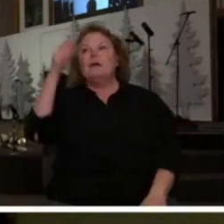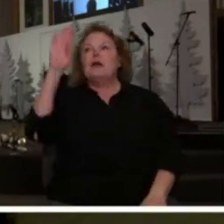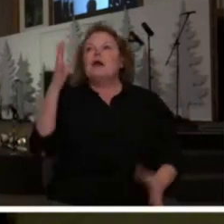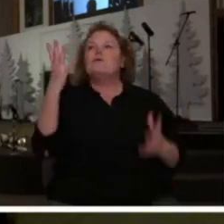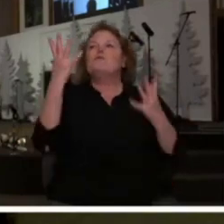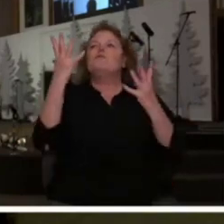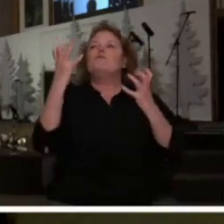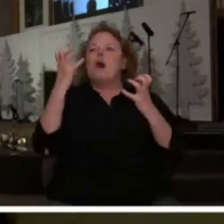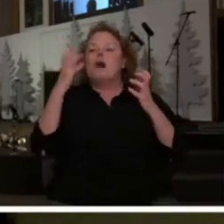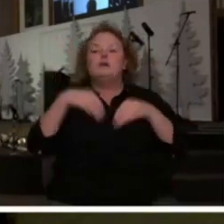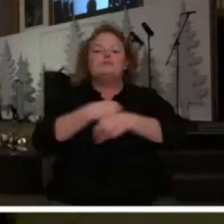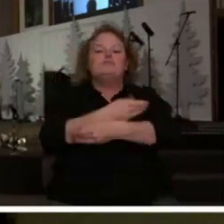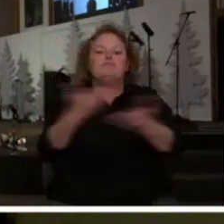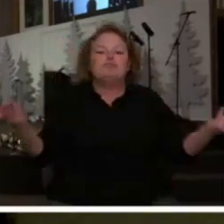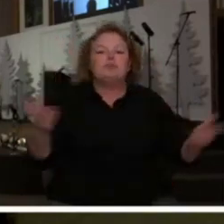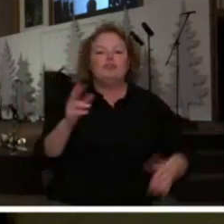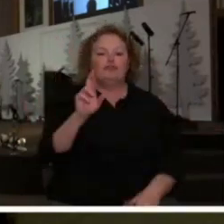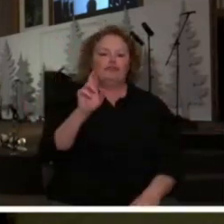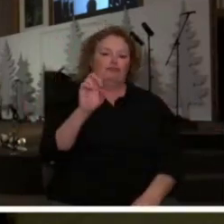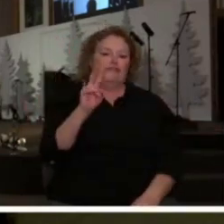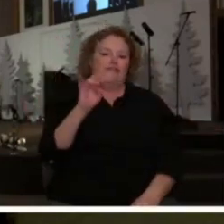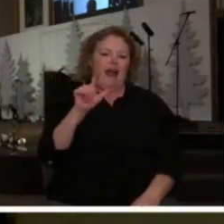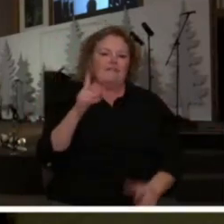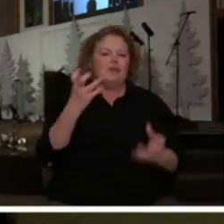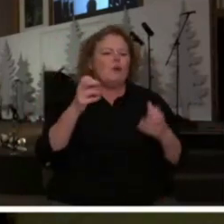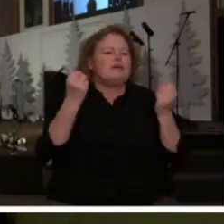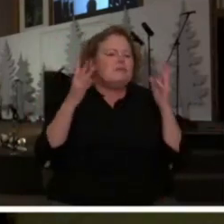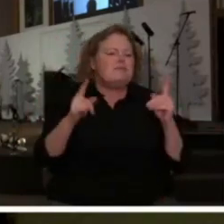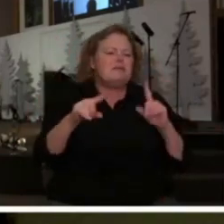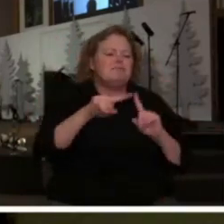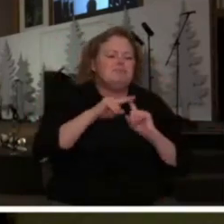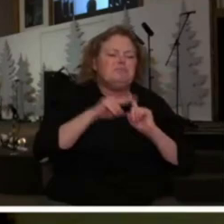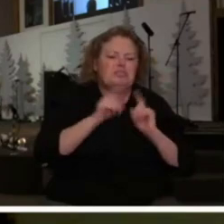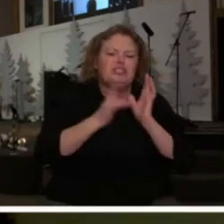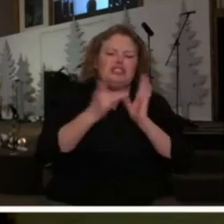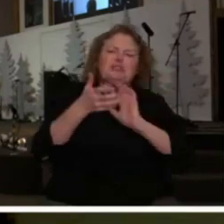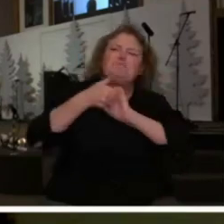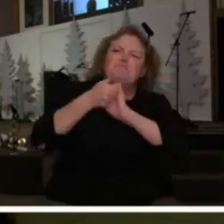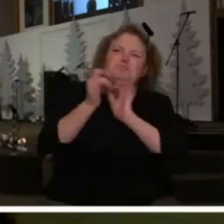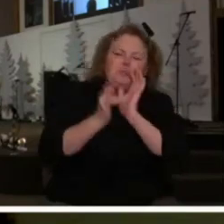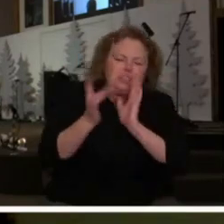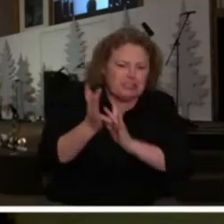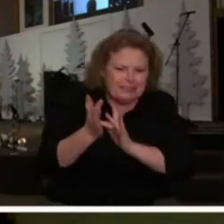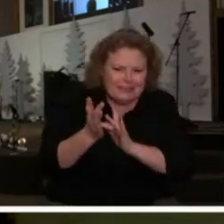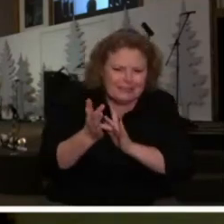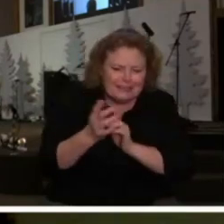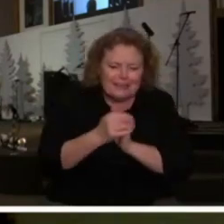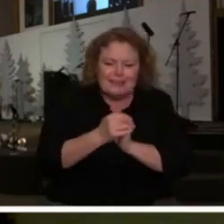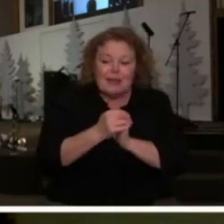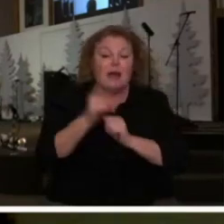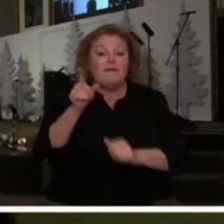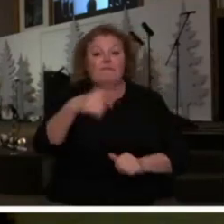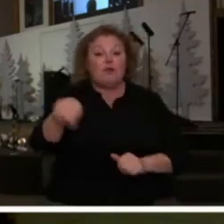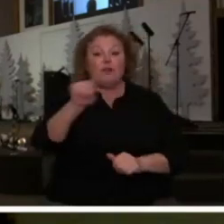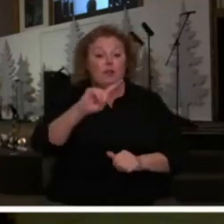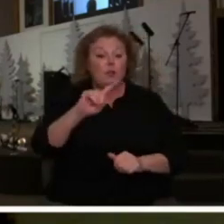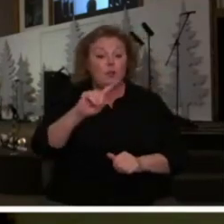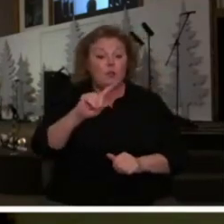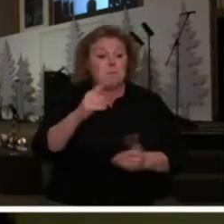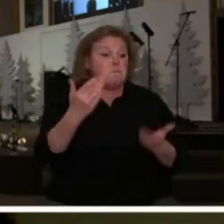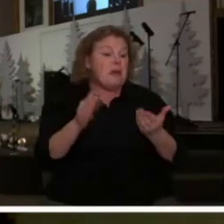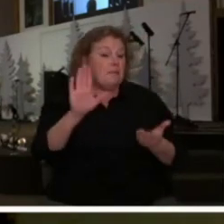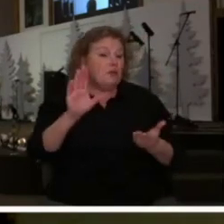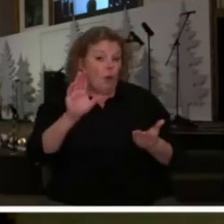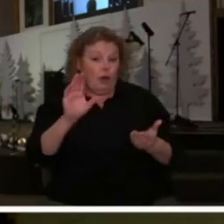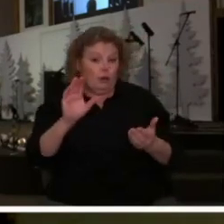out. So when I talk about an altar today, I'm talking about a place of prayer. So for some of you, your altar is going to be behind your